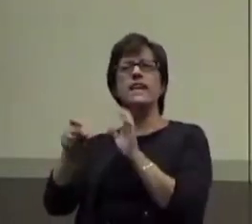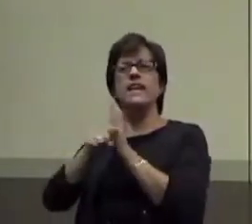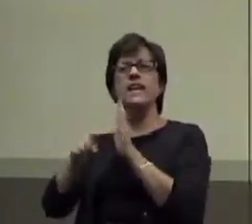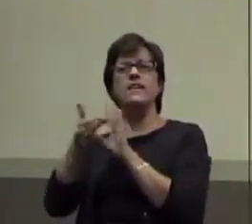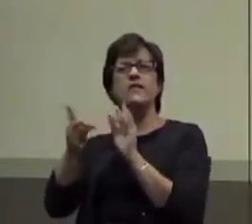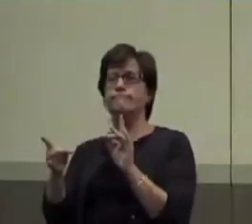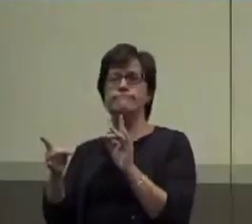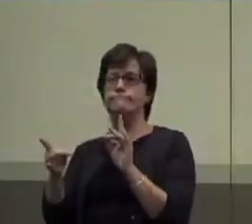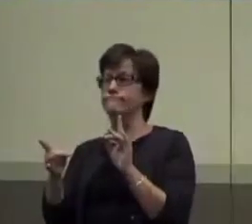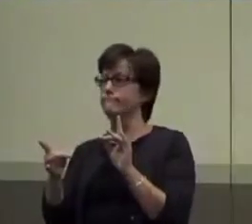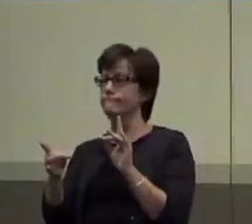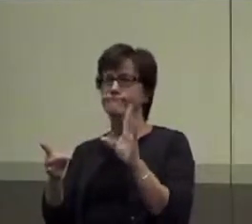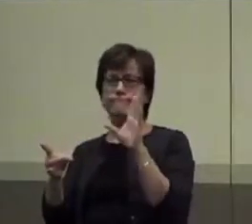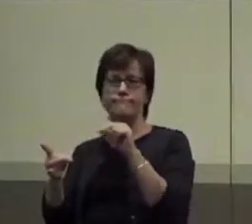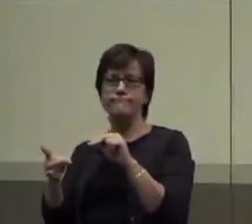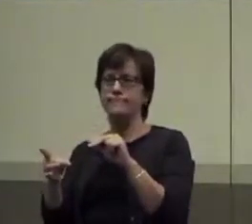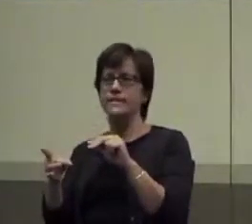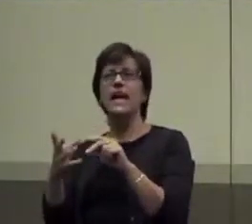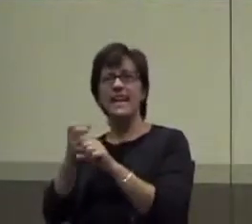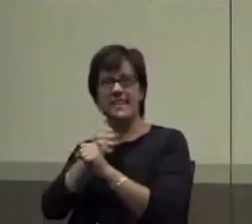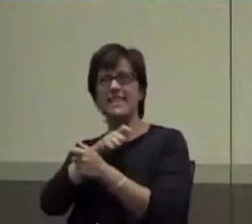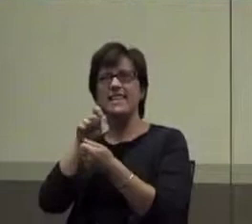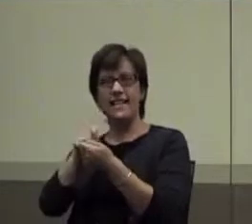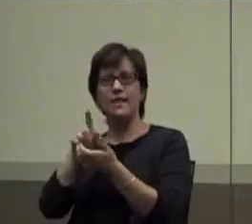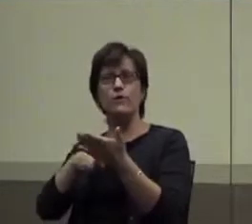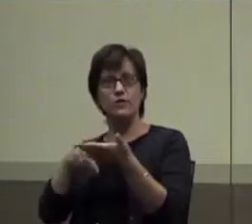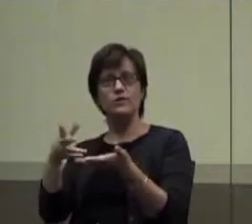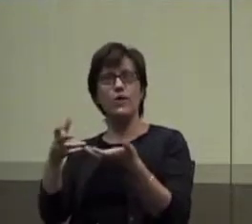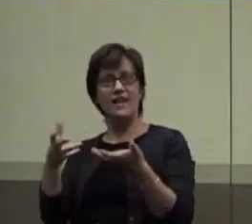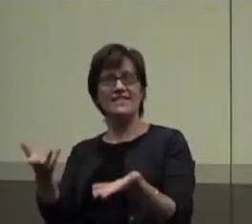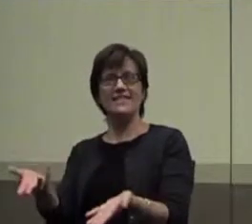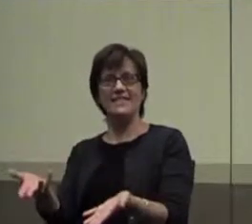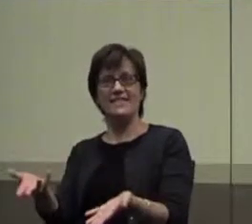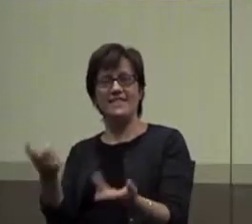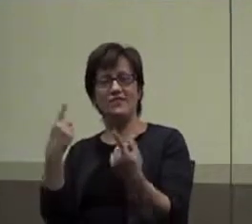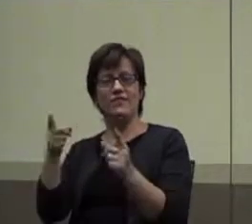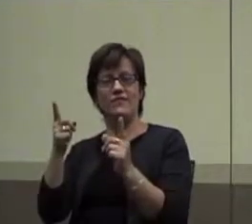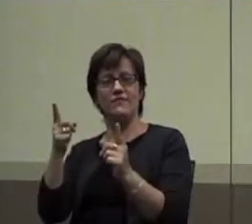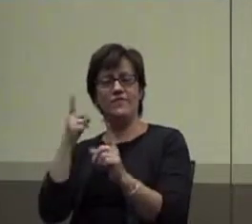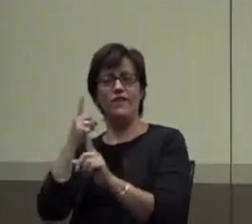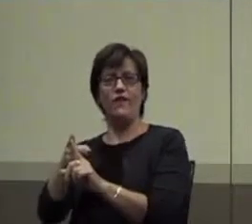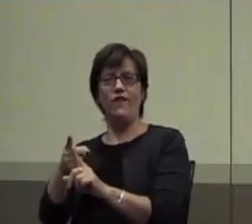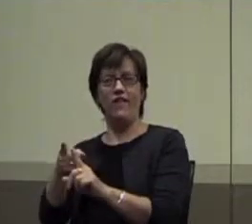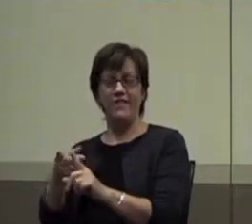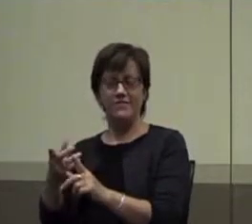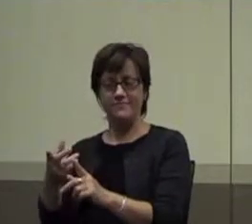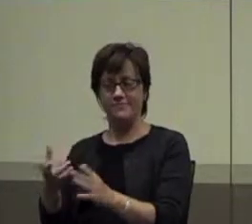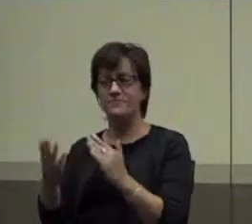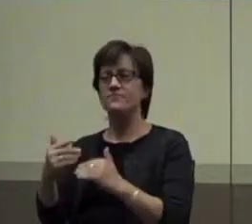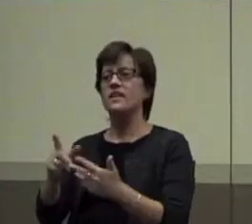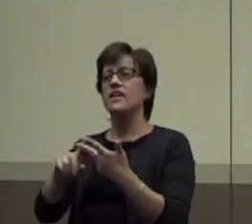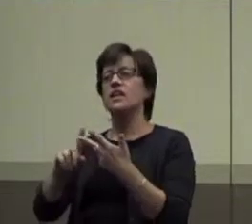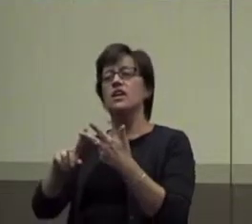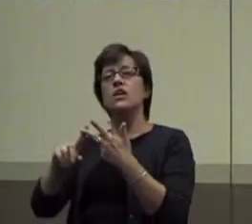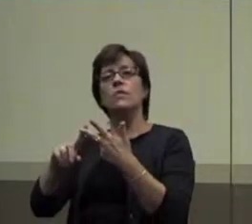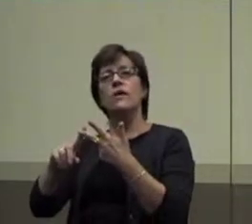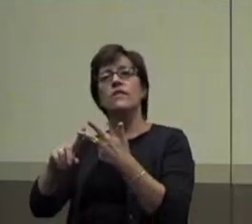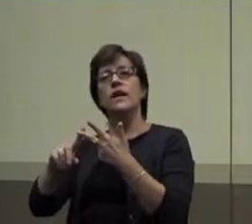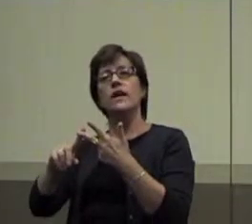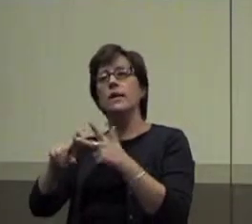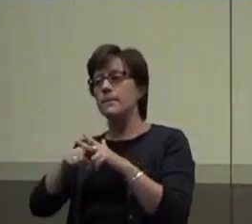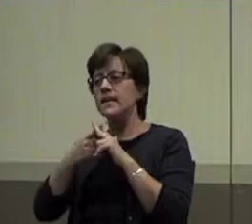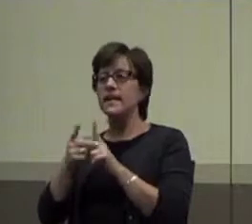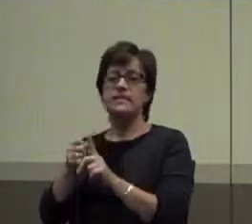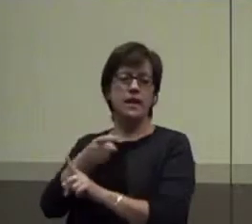no it gets her exactly what she wants, right, good. When student begins off task behavior